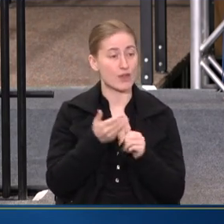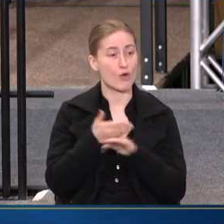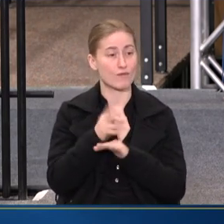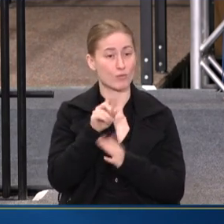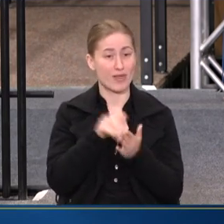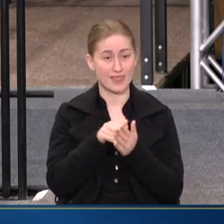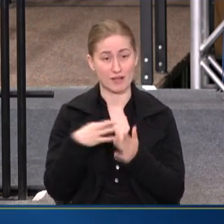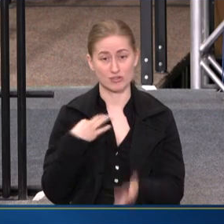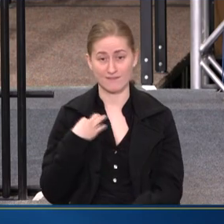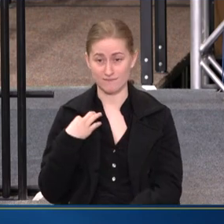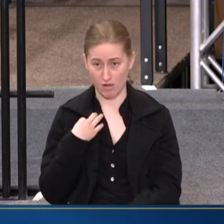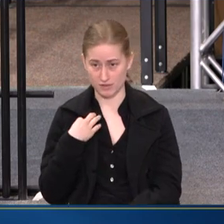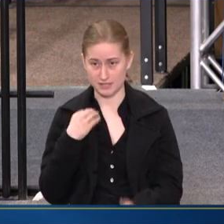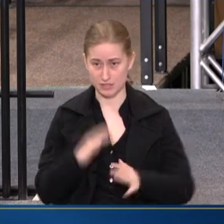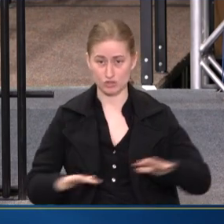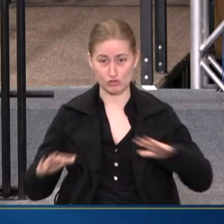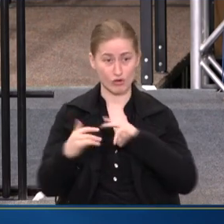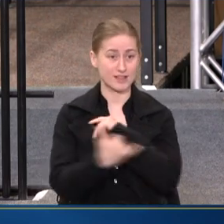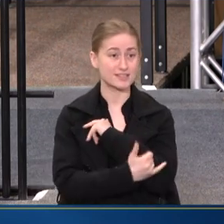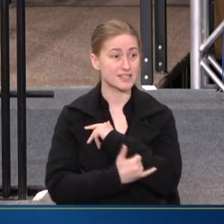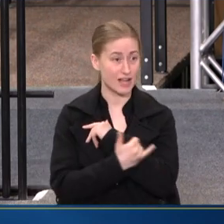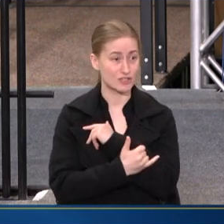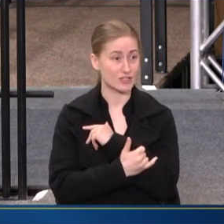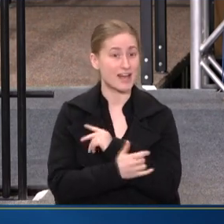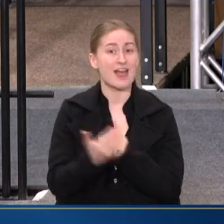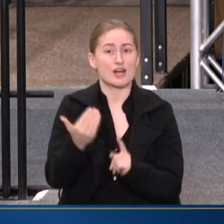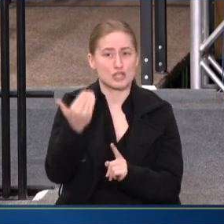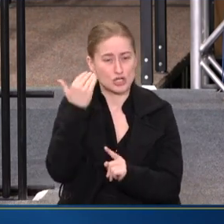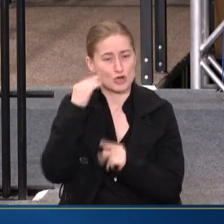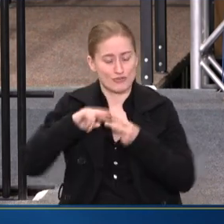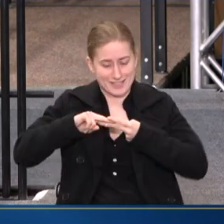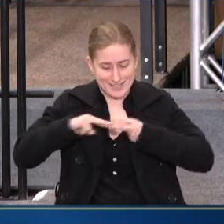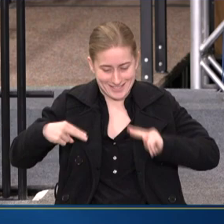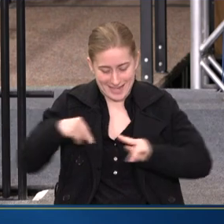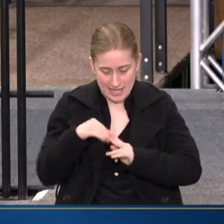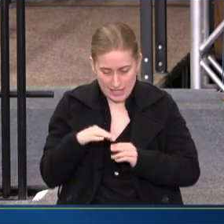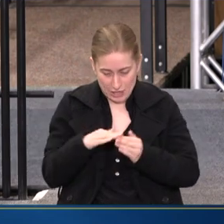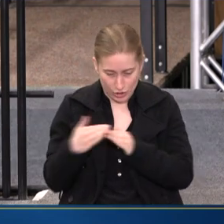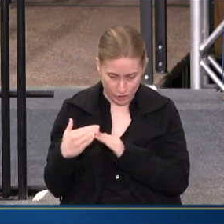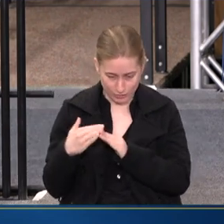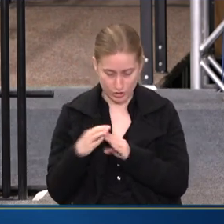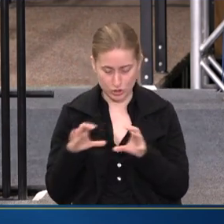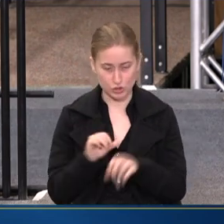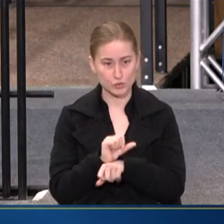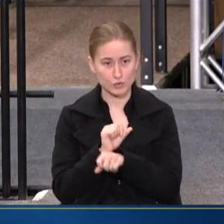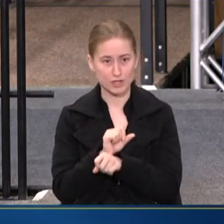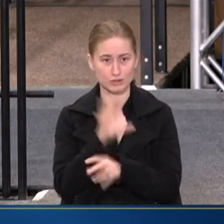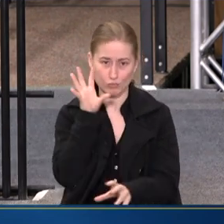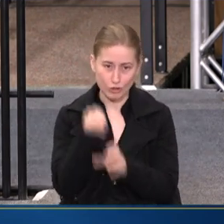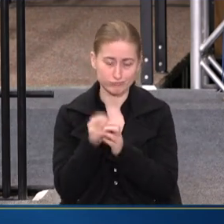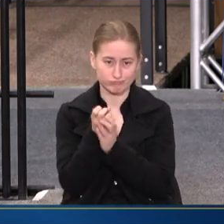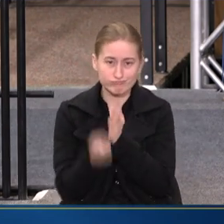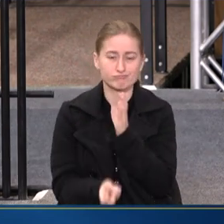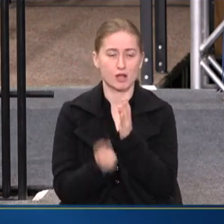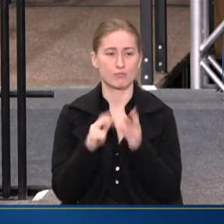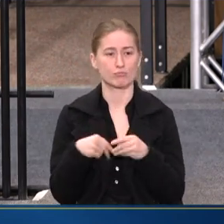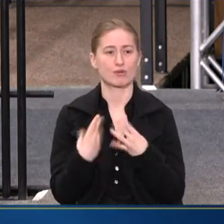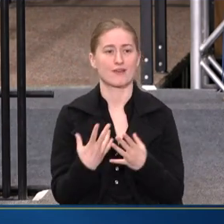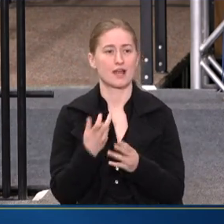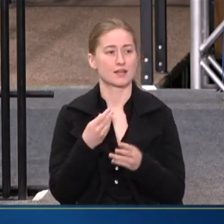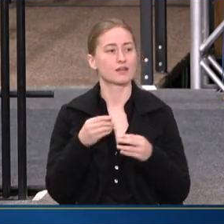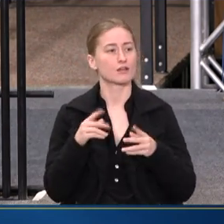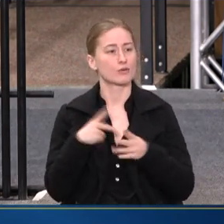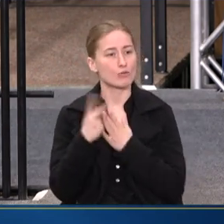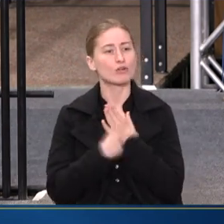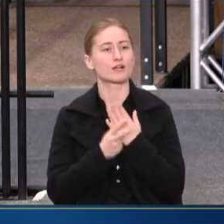VOLUNTEERS ACROSS THE COUNTRY THAT KNOW THE DNA IN THE COMMUNITIES THAT ARE DOING THE WORK, PROVIDING THE PROGRAMMING, THE SUPPORT AND THE